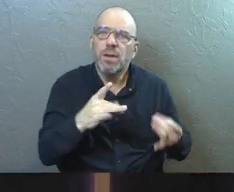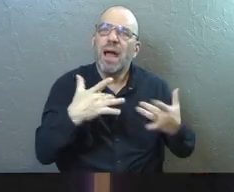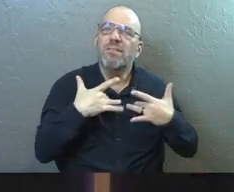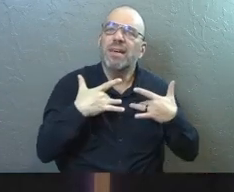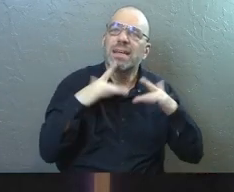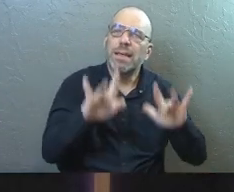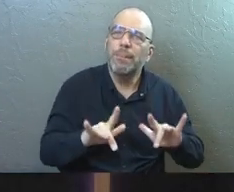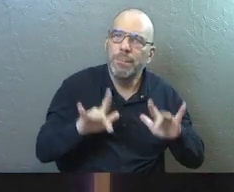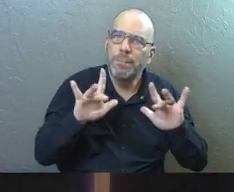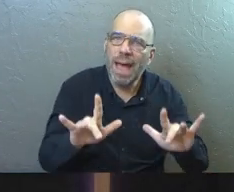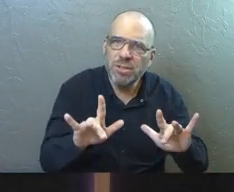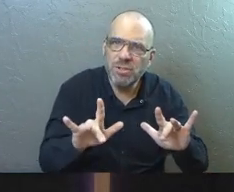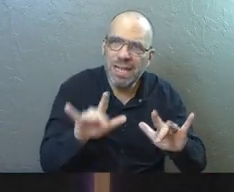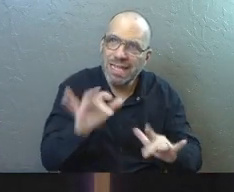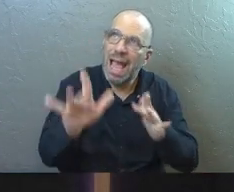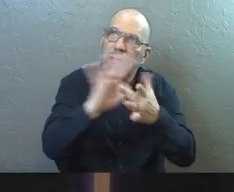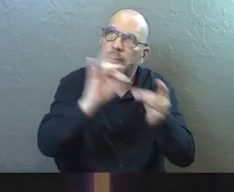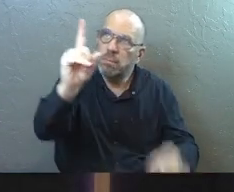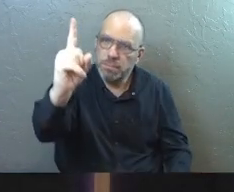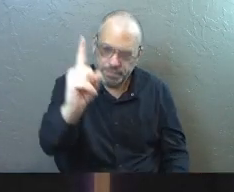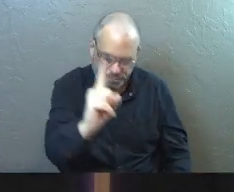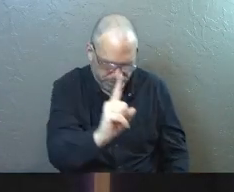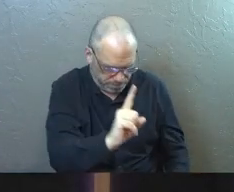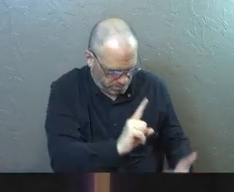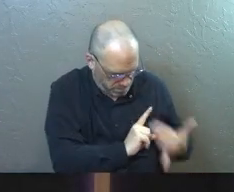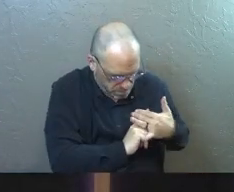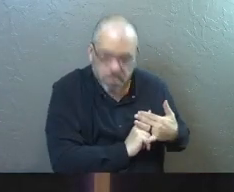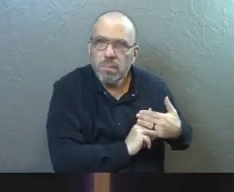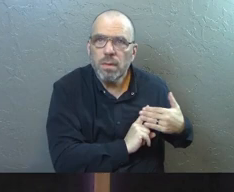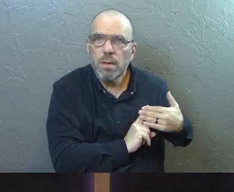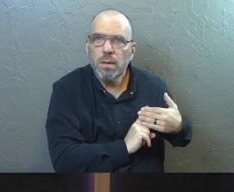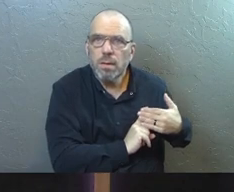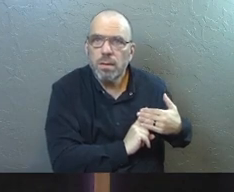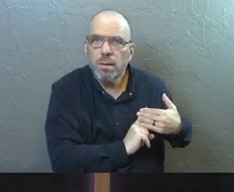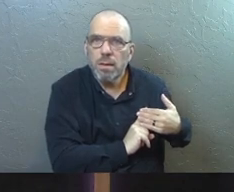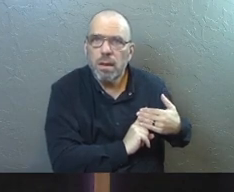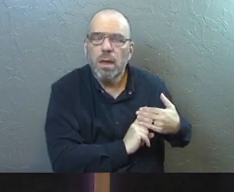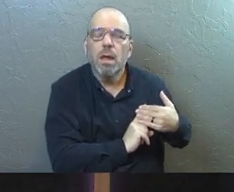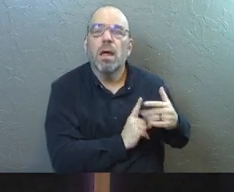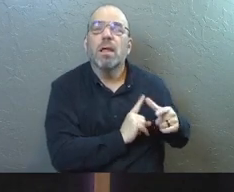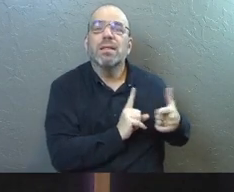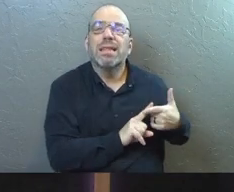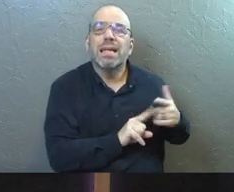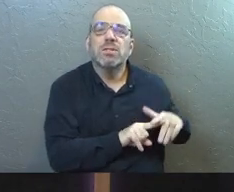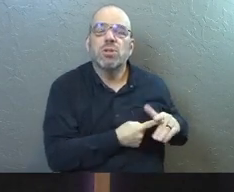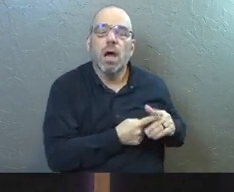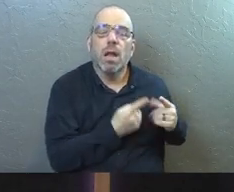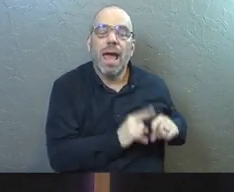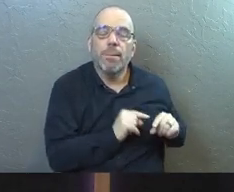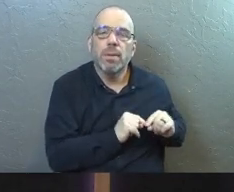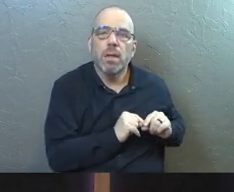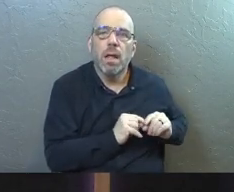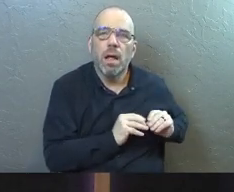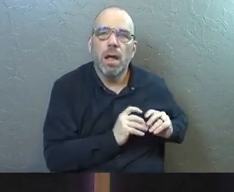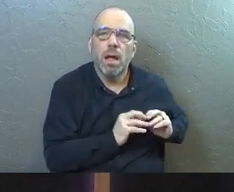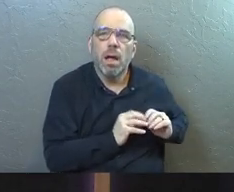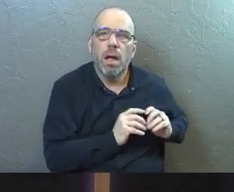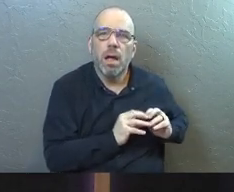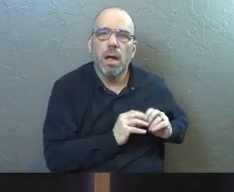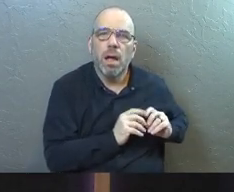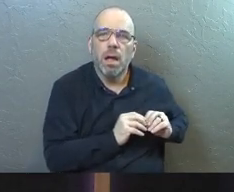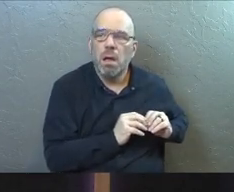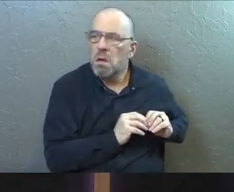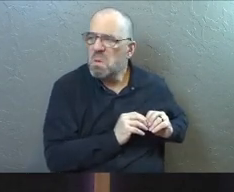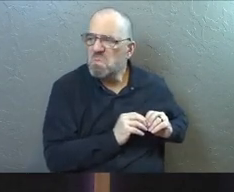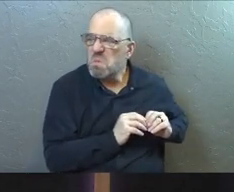compassion. And when that spirit of compassion came into you, then one of the things that starts to happen to a new believer is if